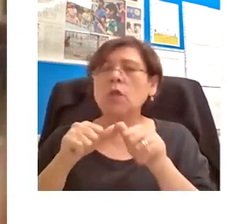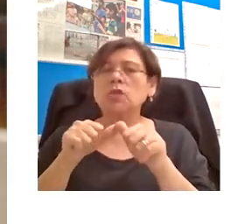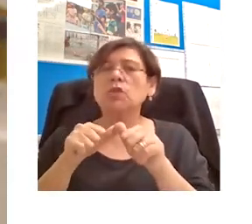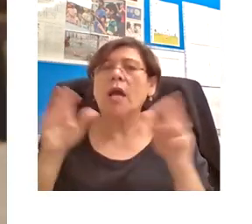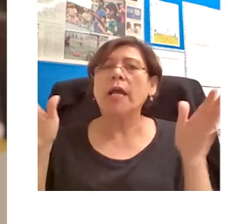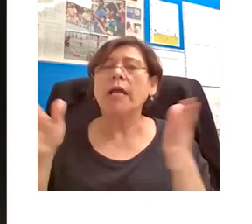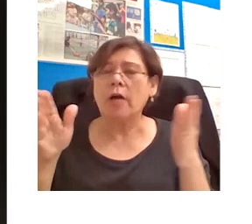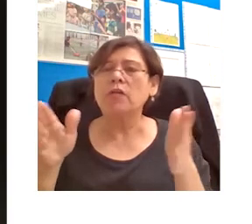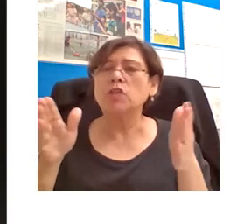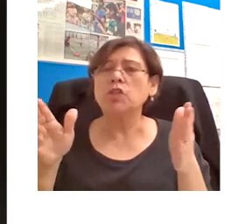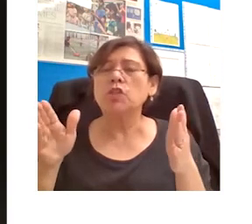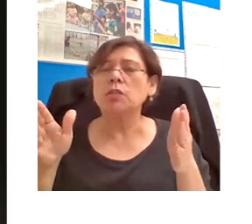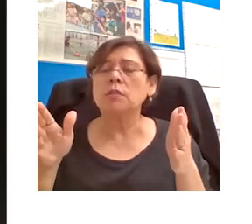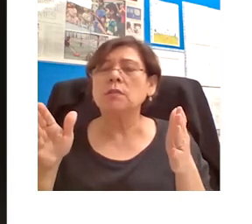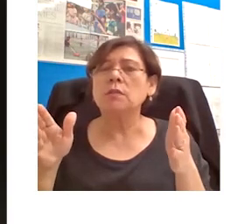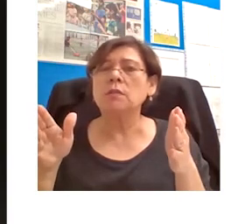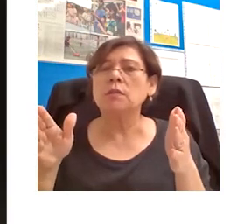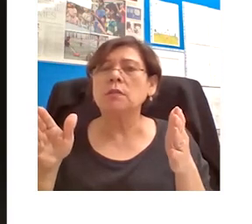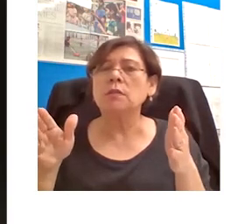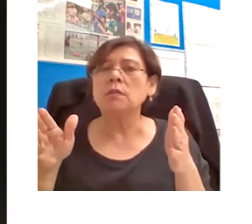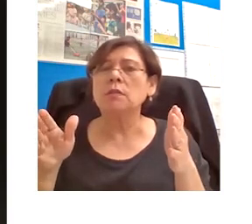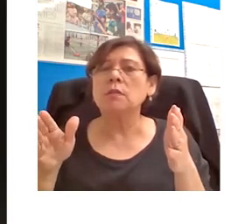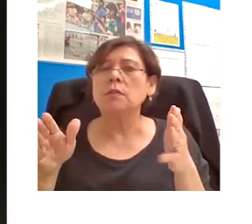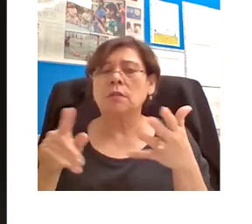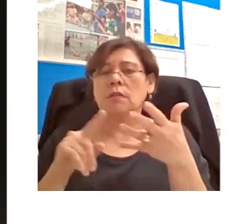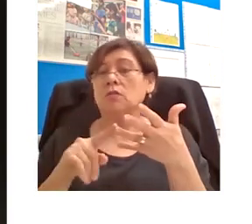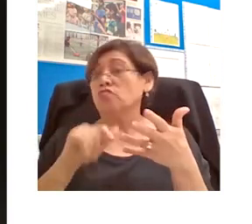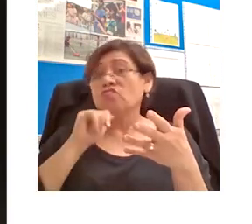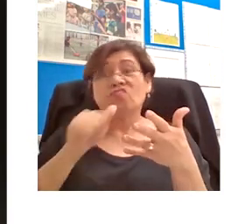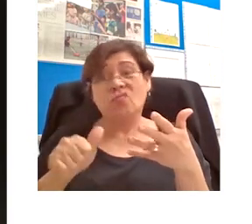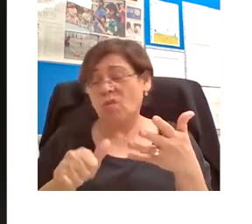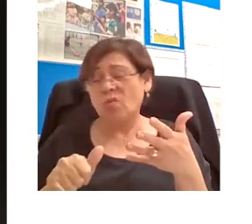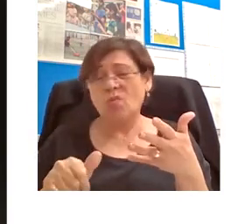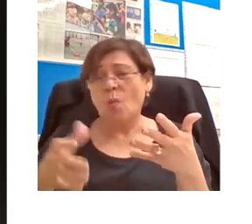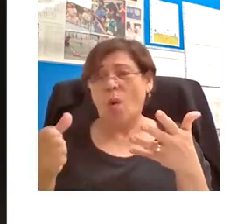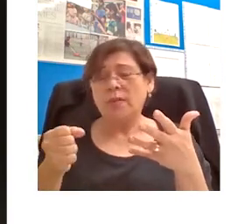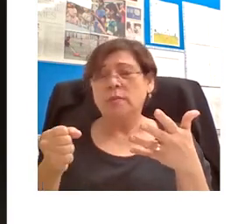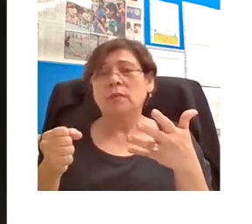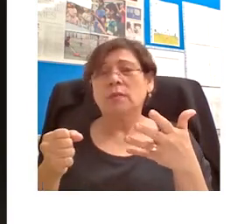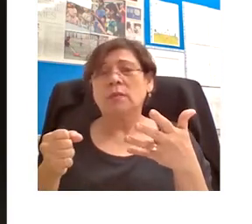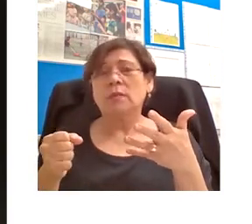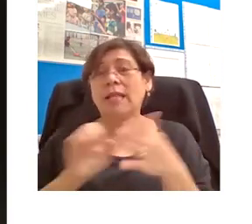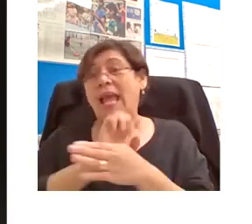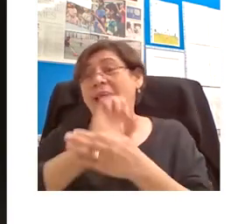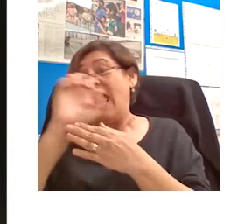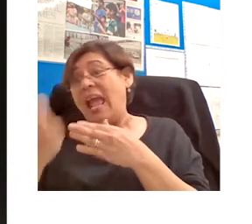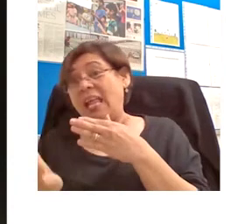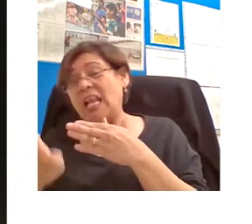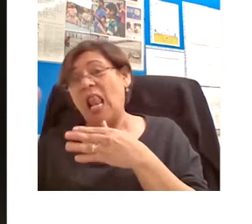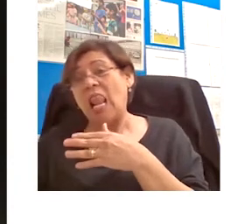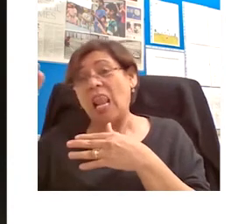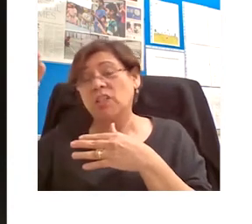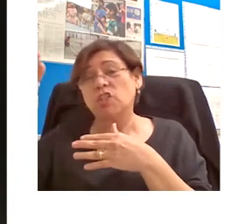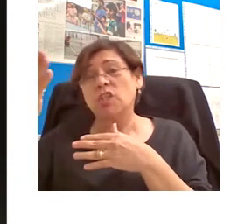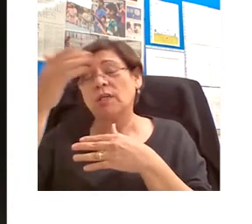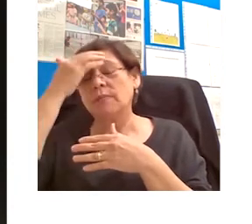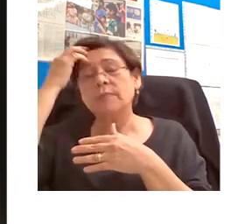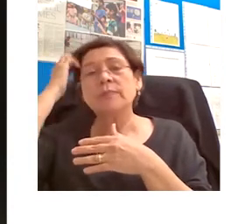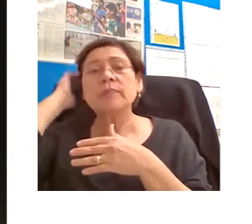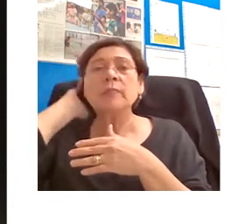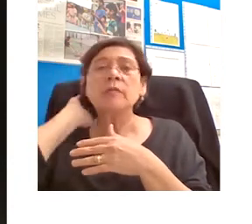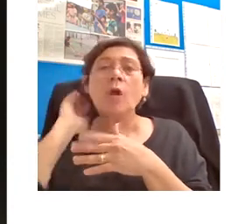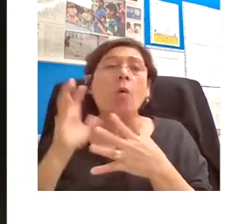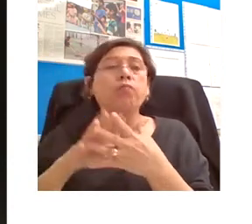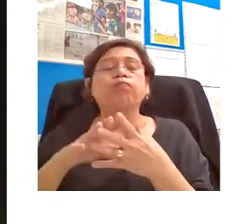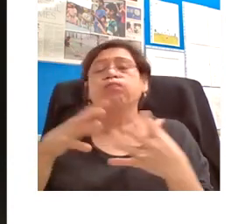controlled setting. Still less do I see the end of the lecture as an enriched and